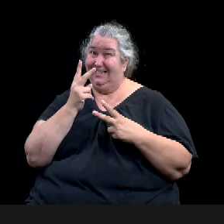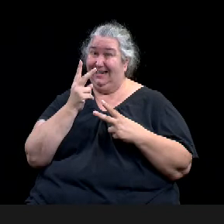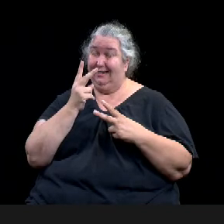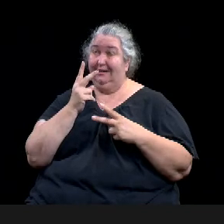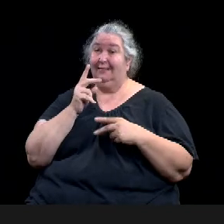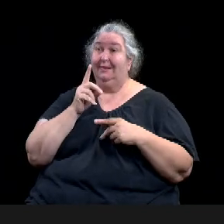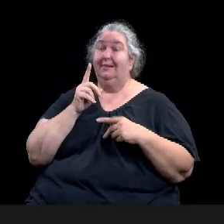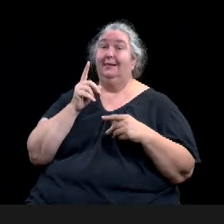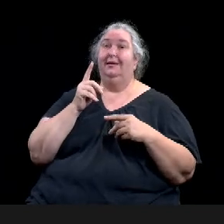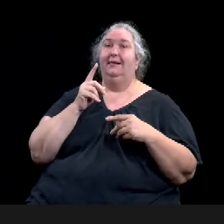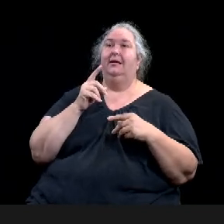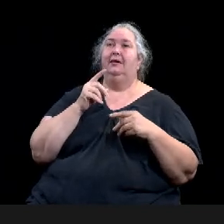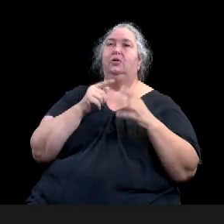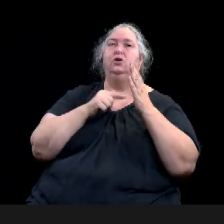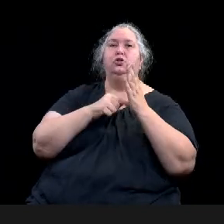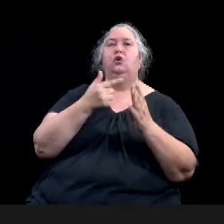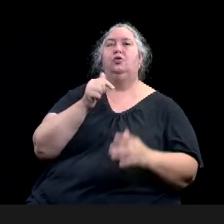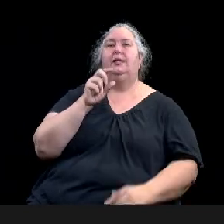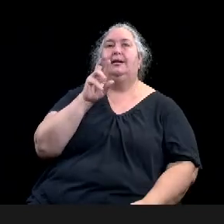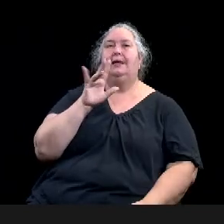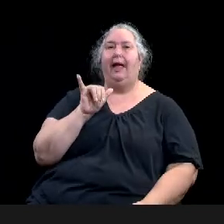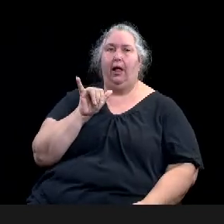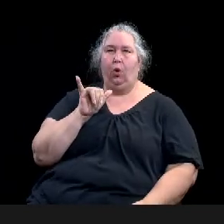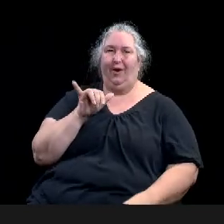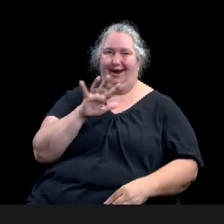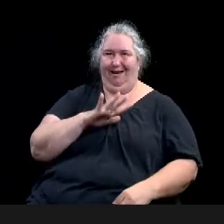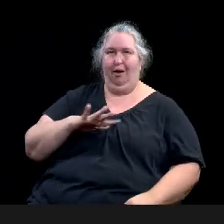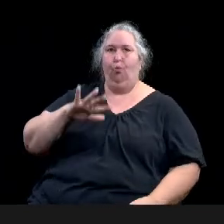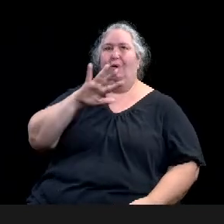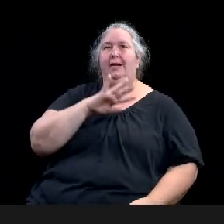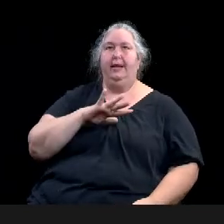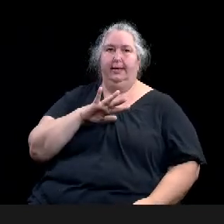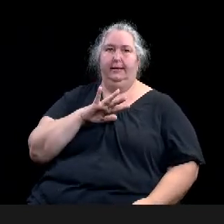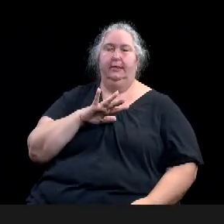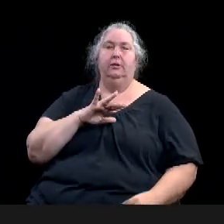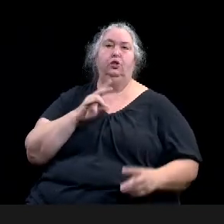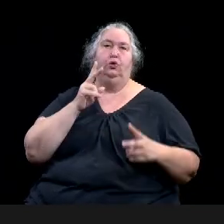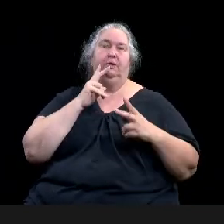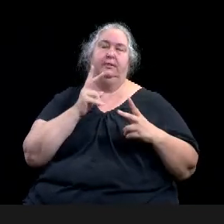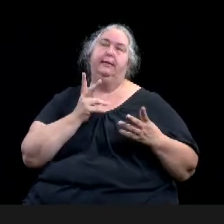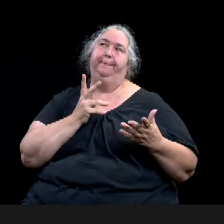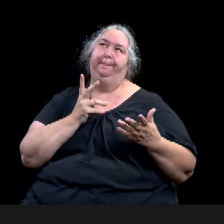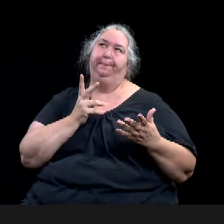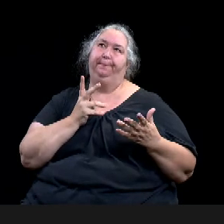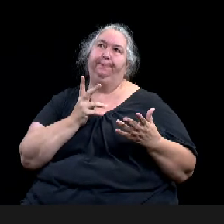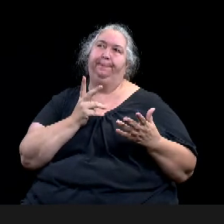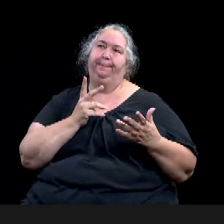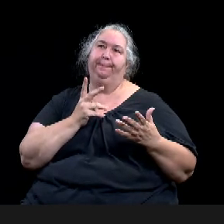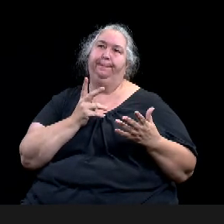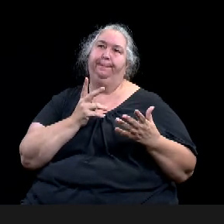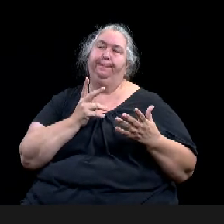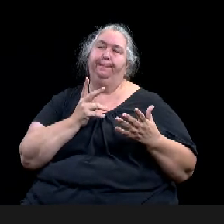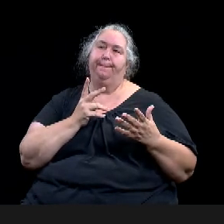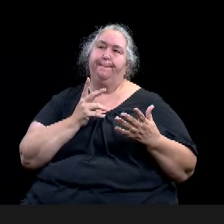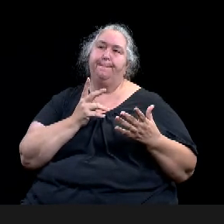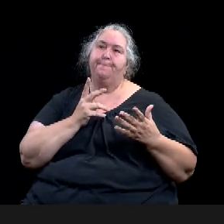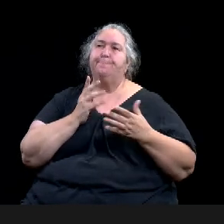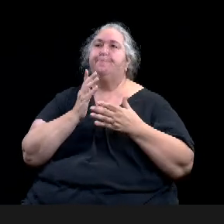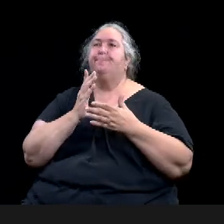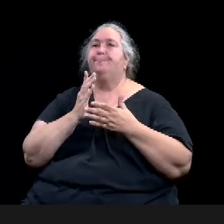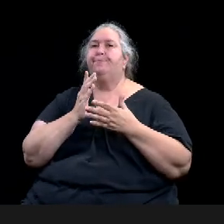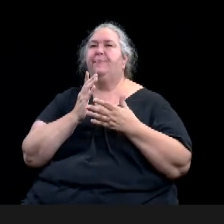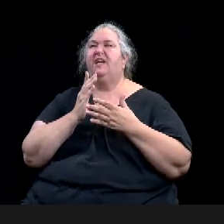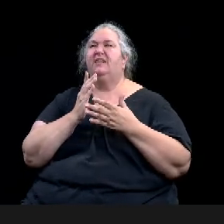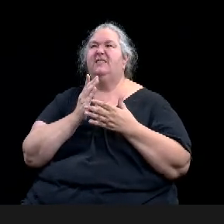of space. There's flow issues. Um, retail is all the way over here away from entrance and,